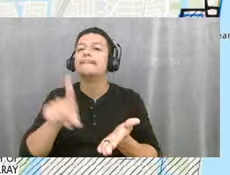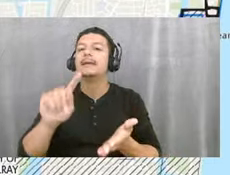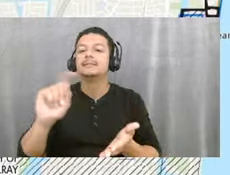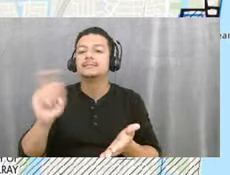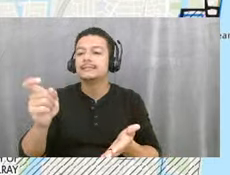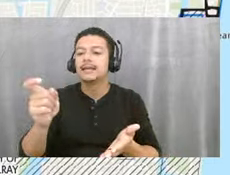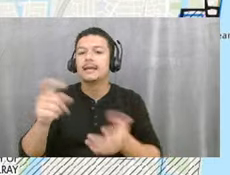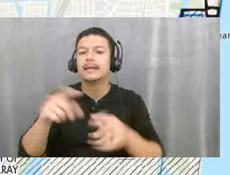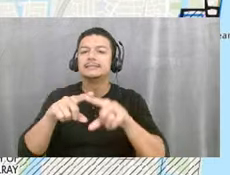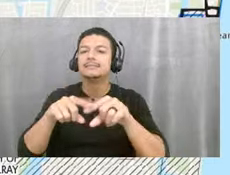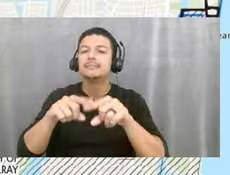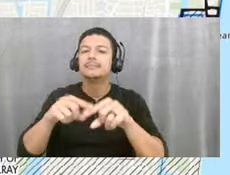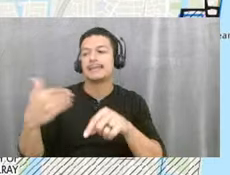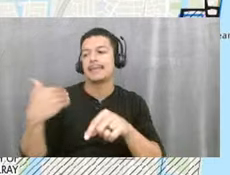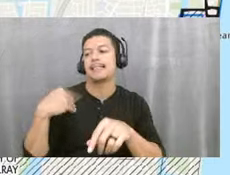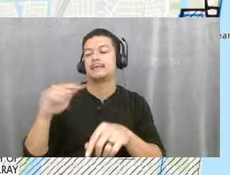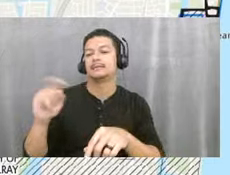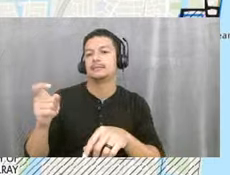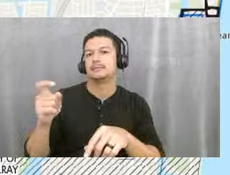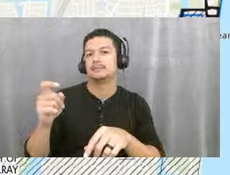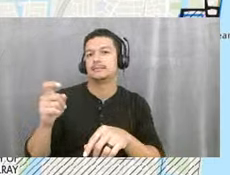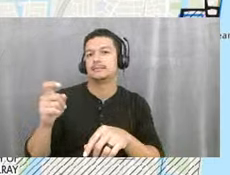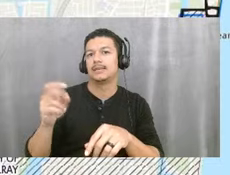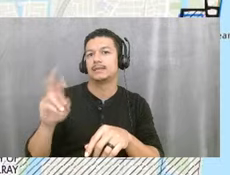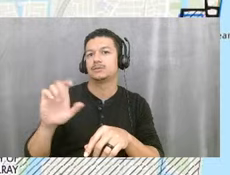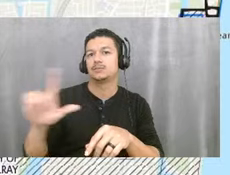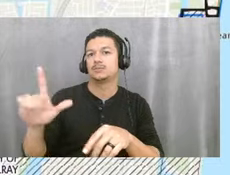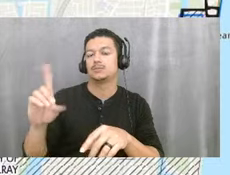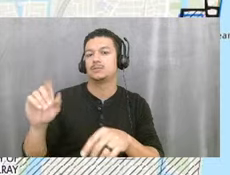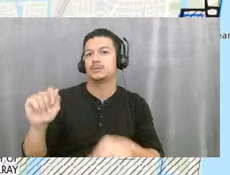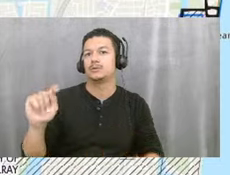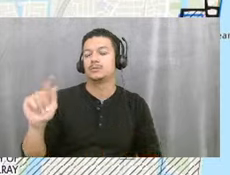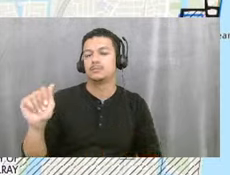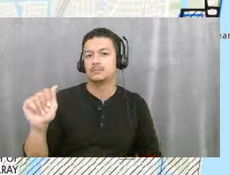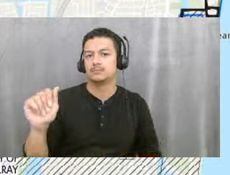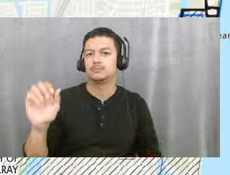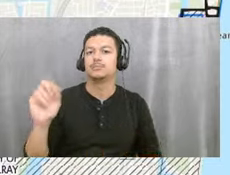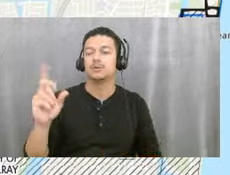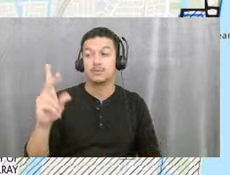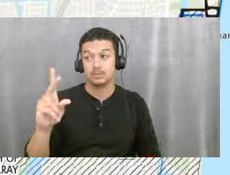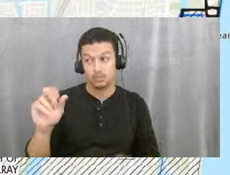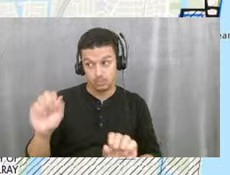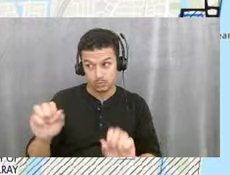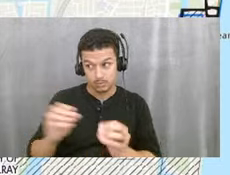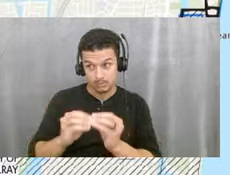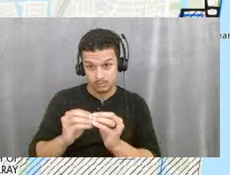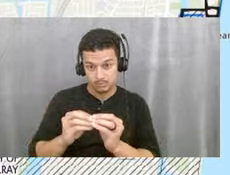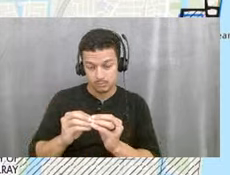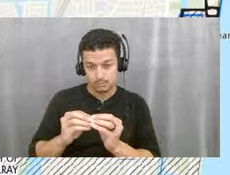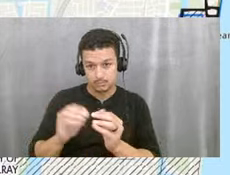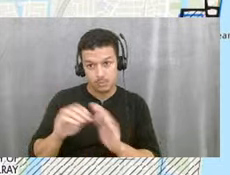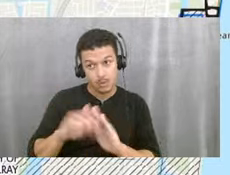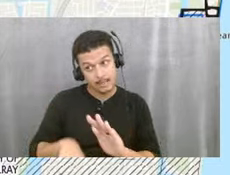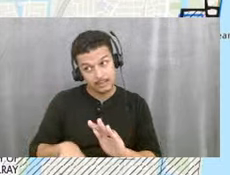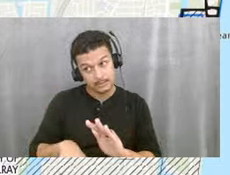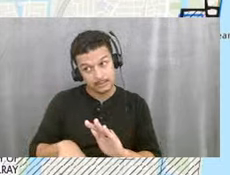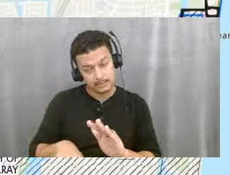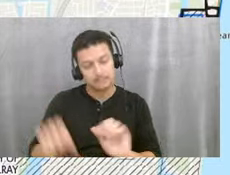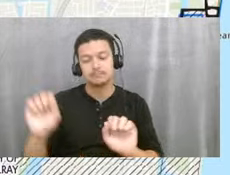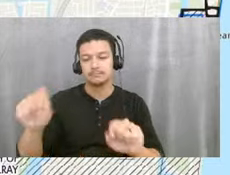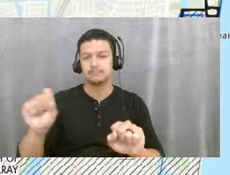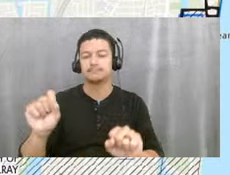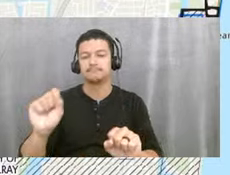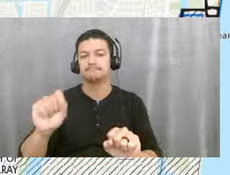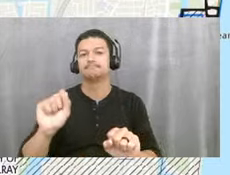tax roll data. Okay. So at this present time, so it could be more, um, or less. Yes. Uh, the budget